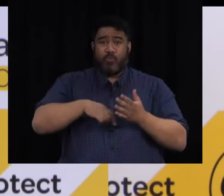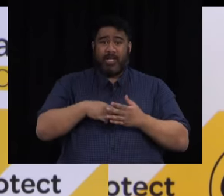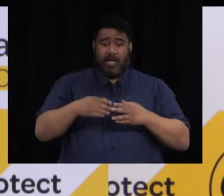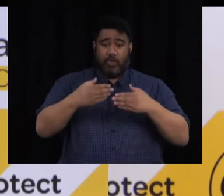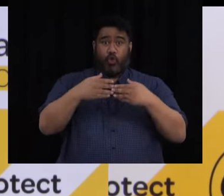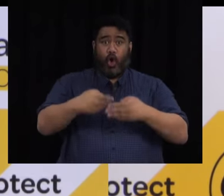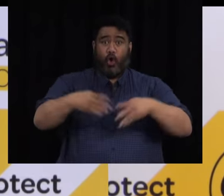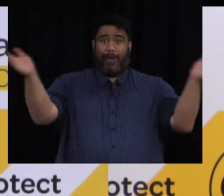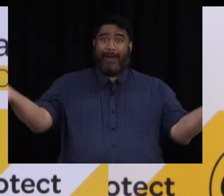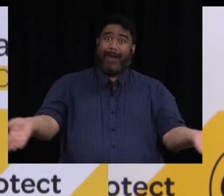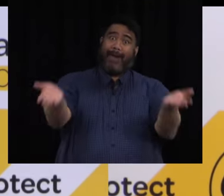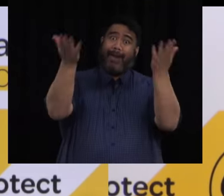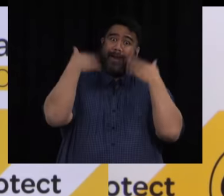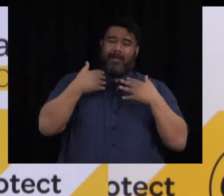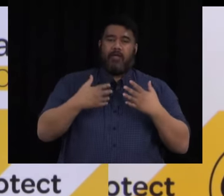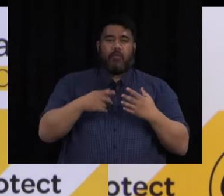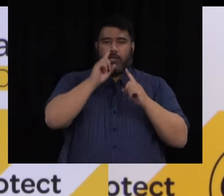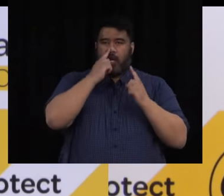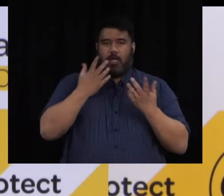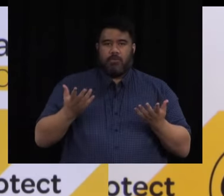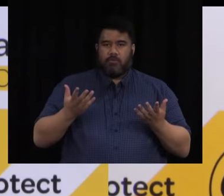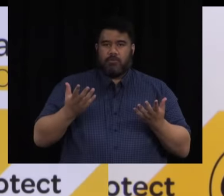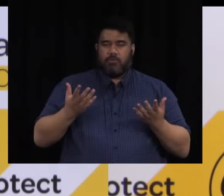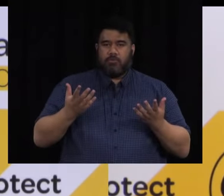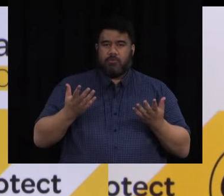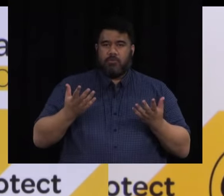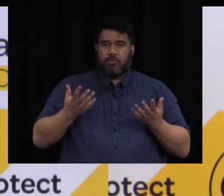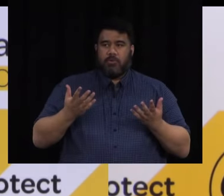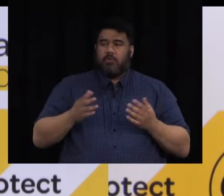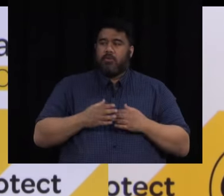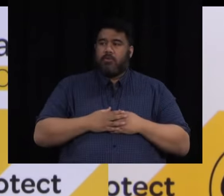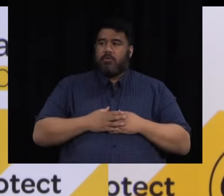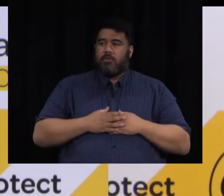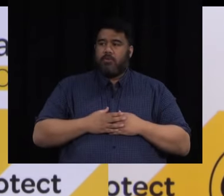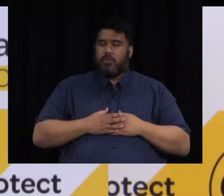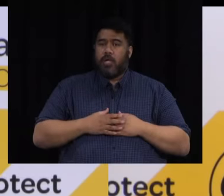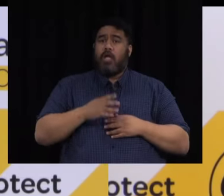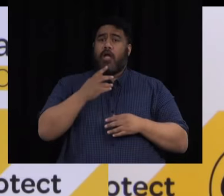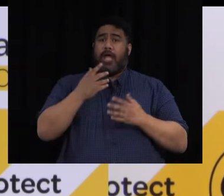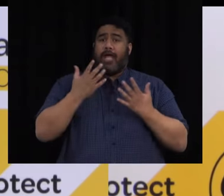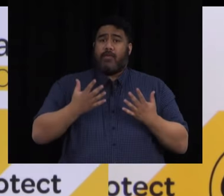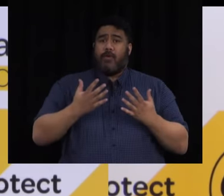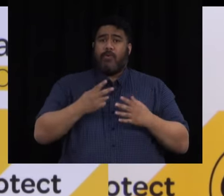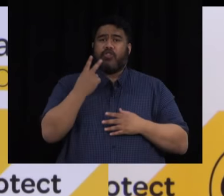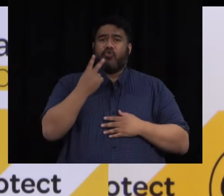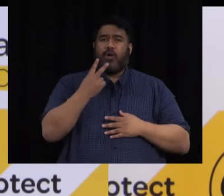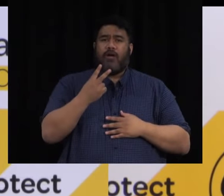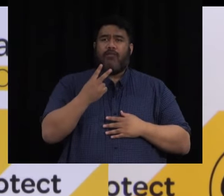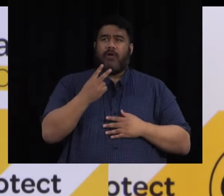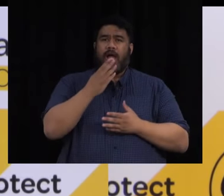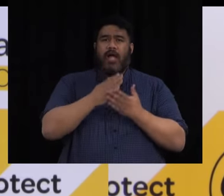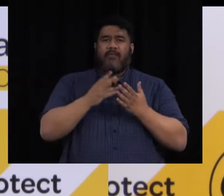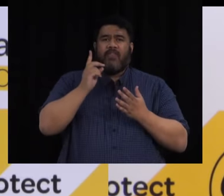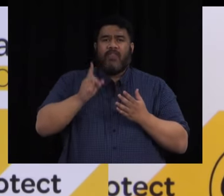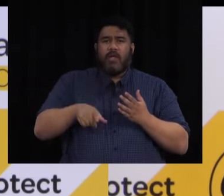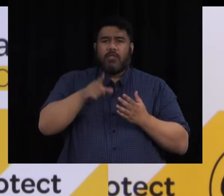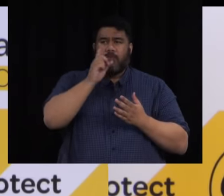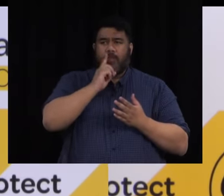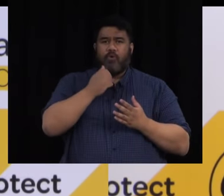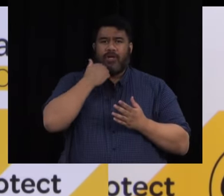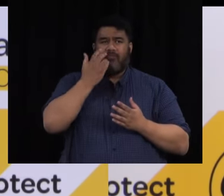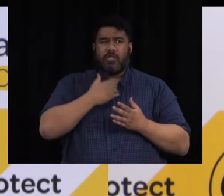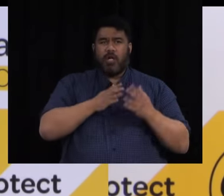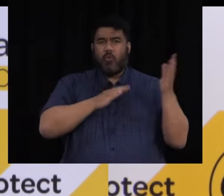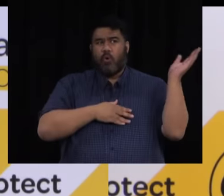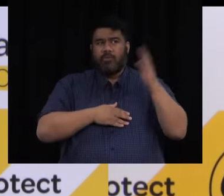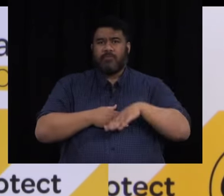To put that into perspective if we did reopen the border you're talking about 12,500 people a day who could be coming across the border